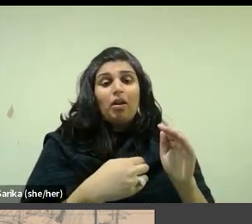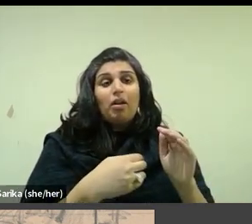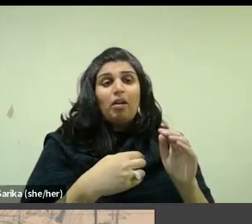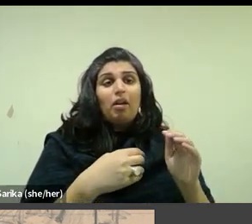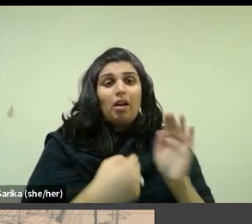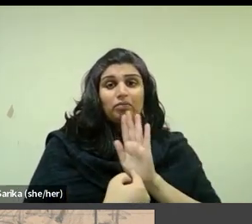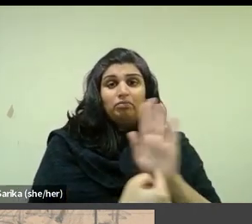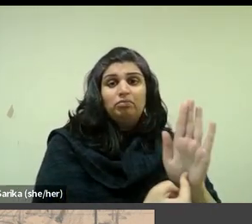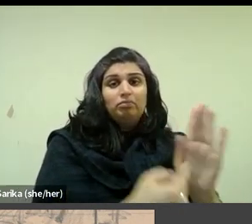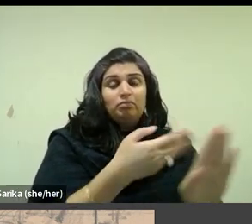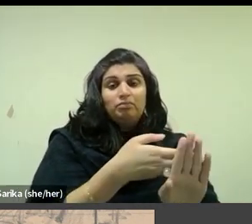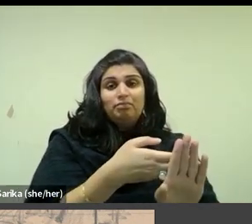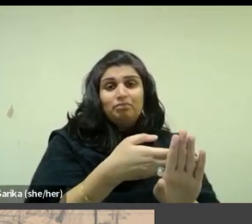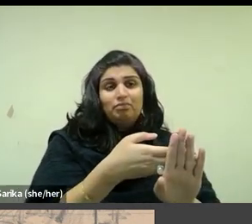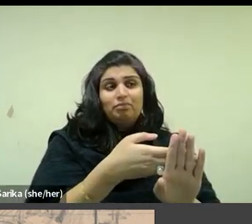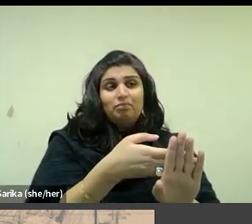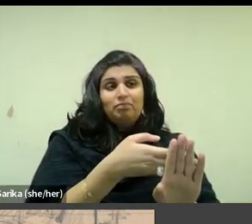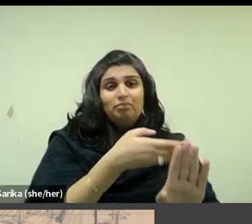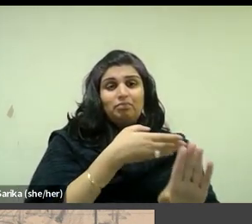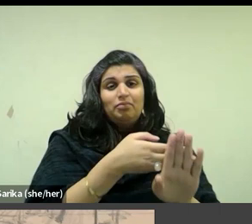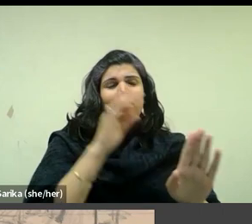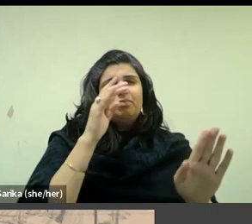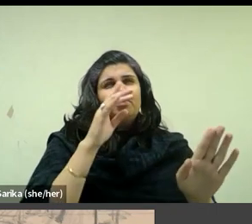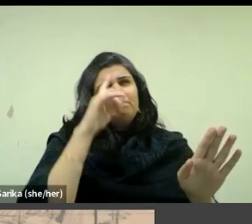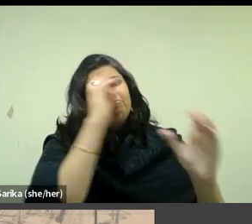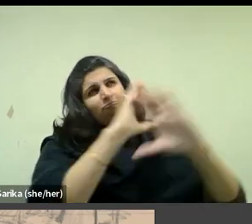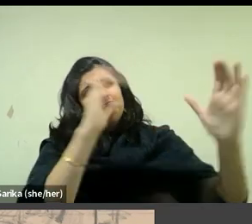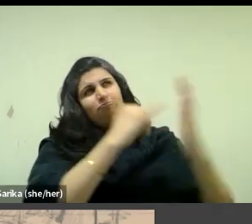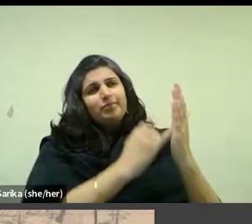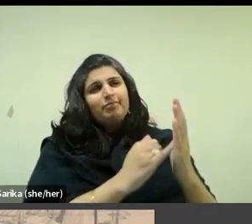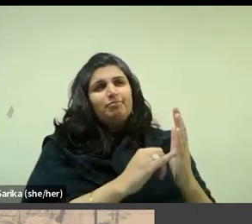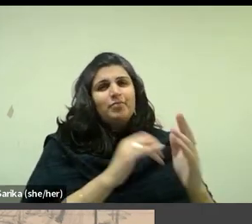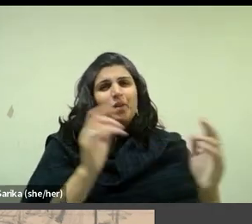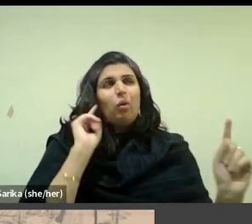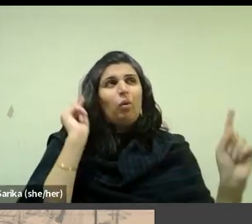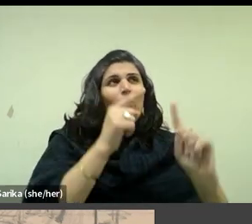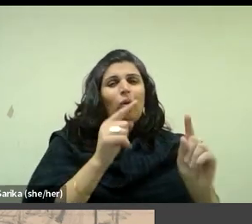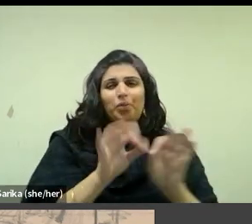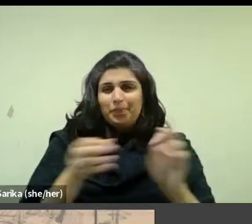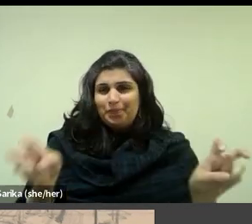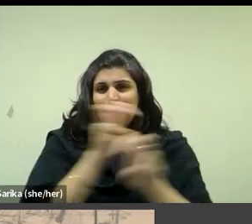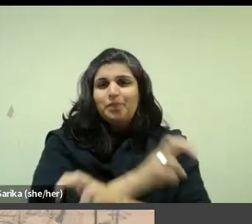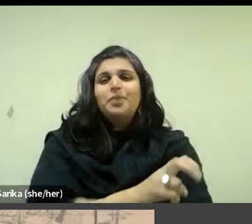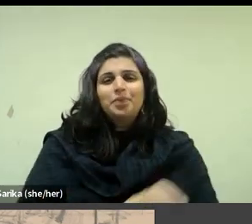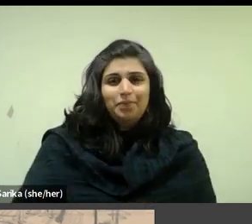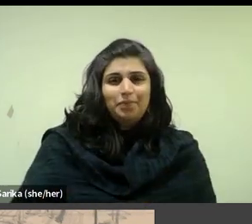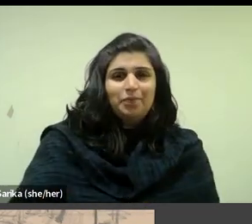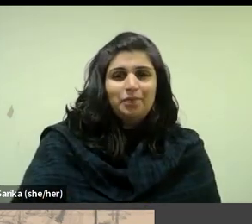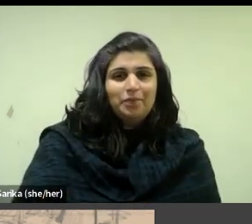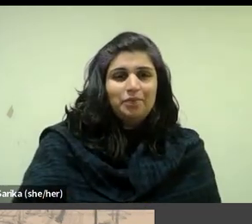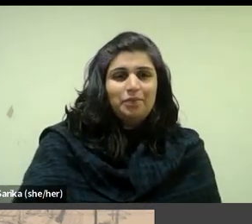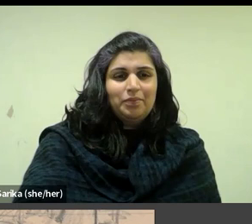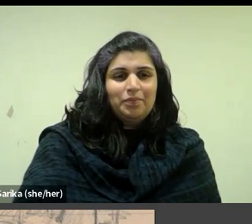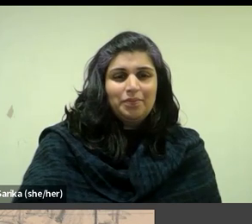-existing artistic intent. Two thirds of the twelfth page of the first of Vuillard's journal notebooks